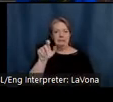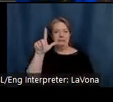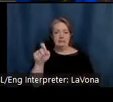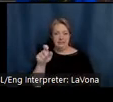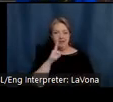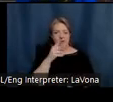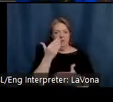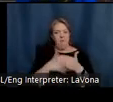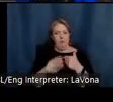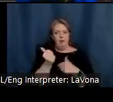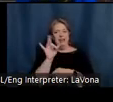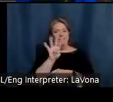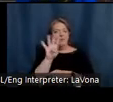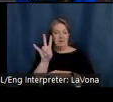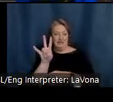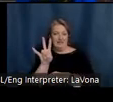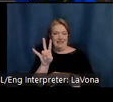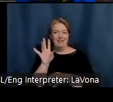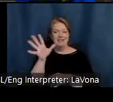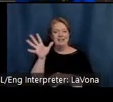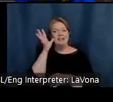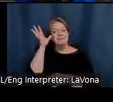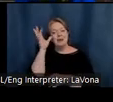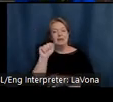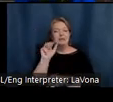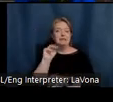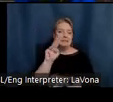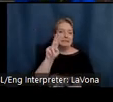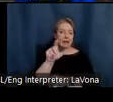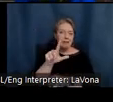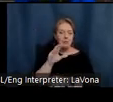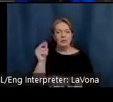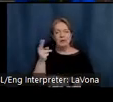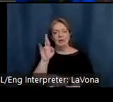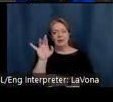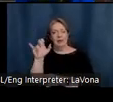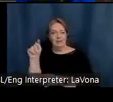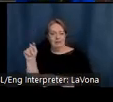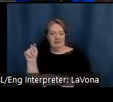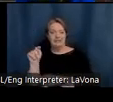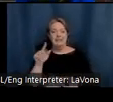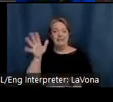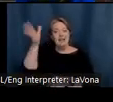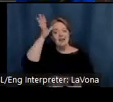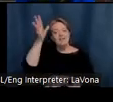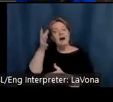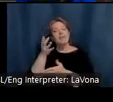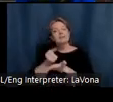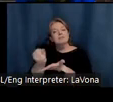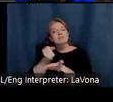His father was a leathersmith and farmer, and Theodore was the oldest of five boys. In